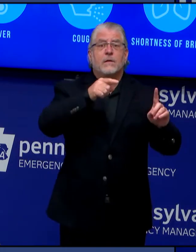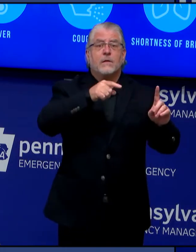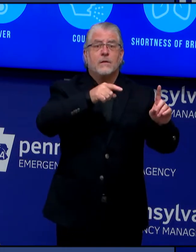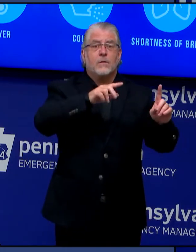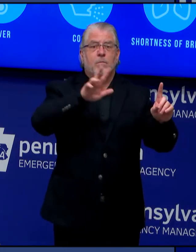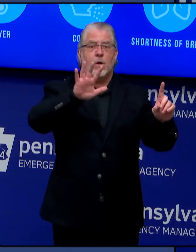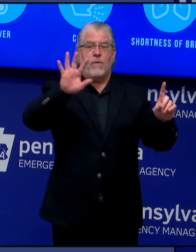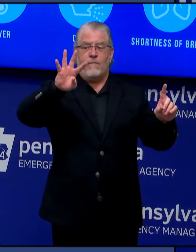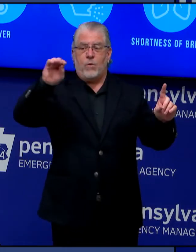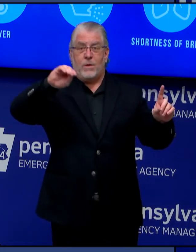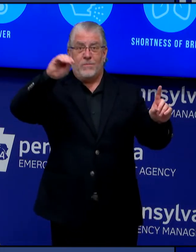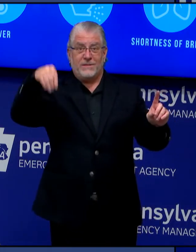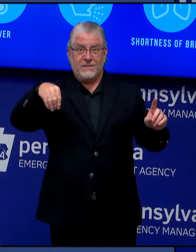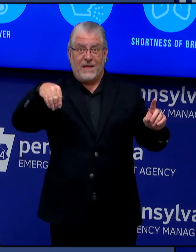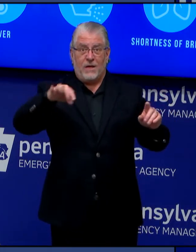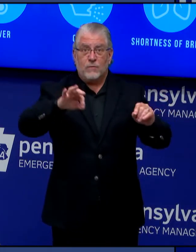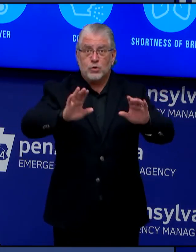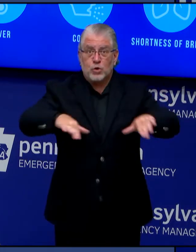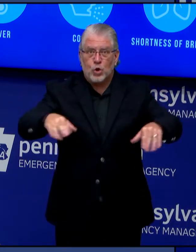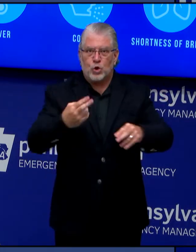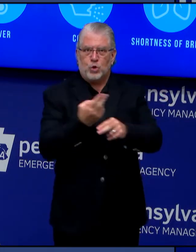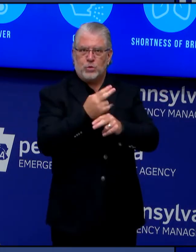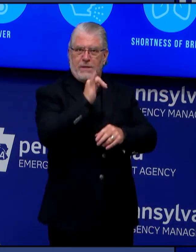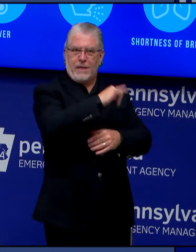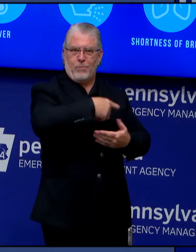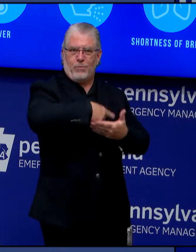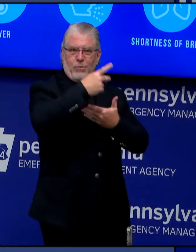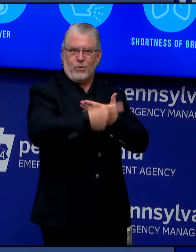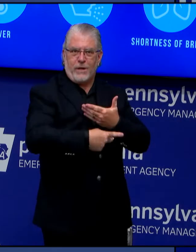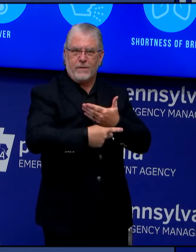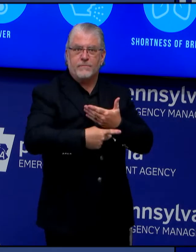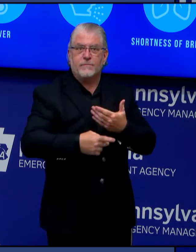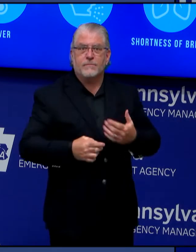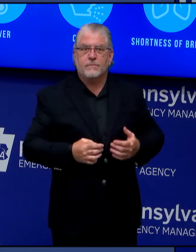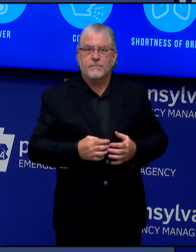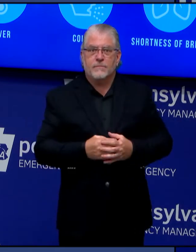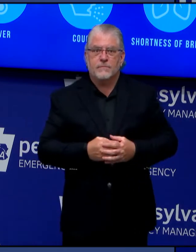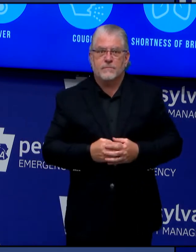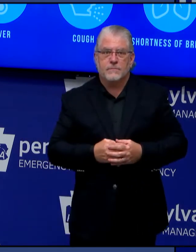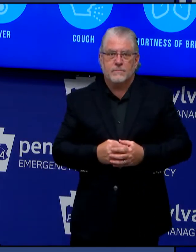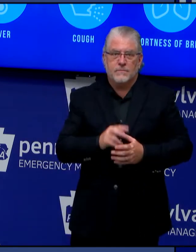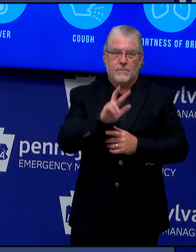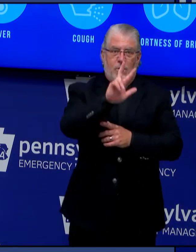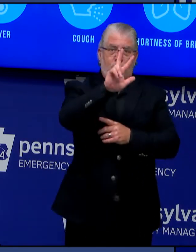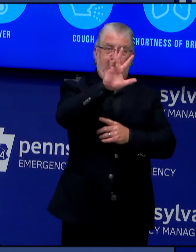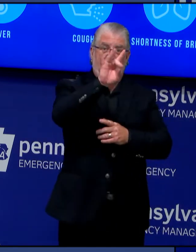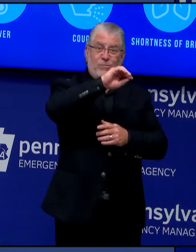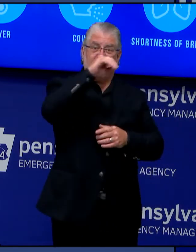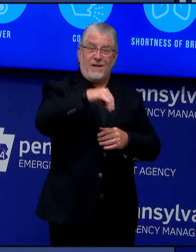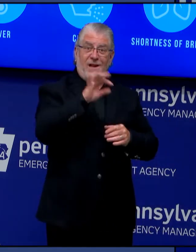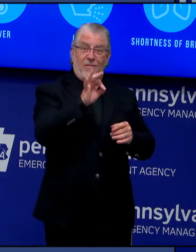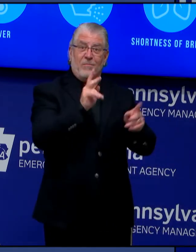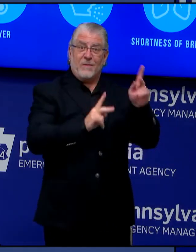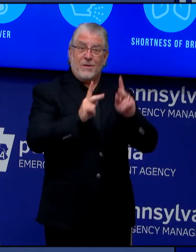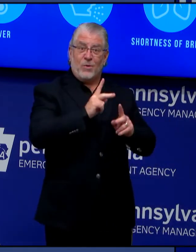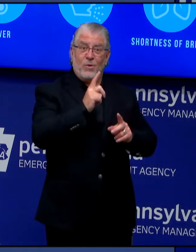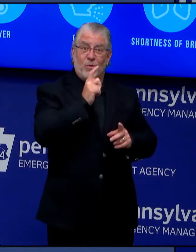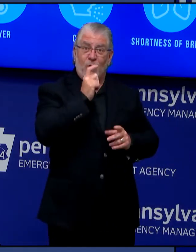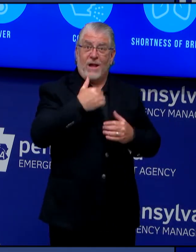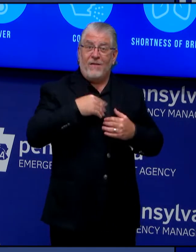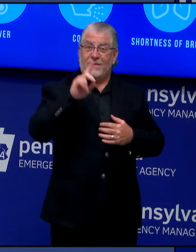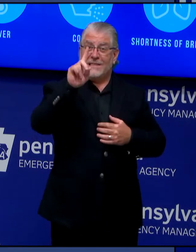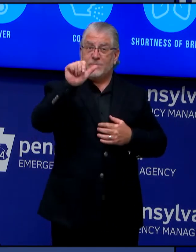SNAP is 100 percent federally funded and it is an entitlement program. That means if you apply